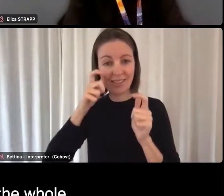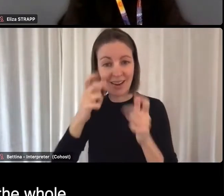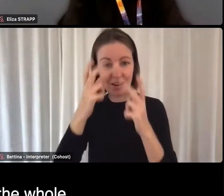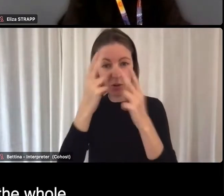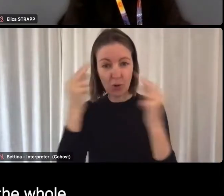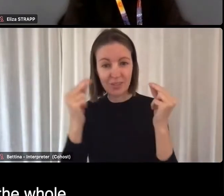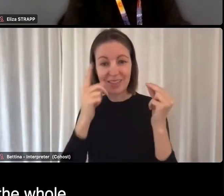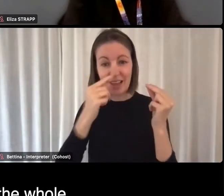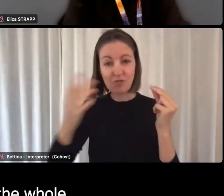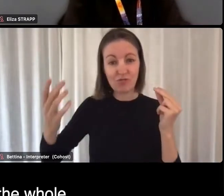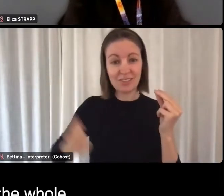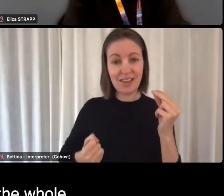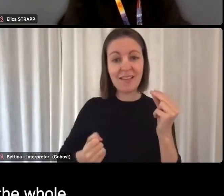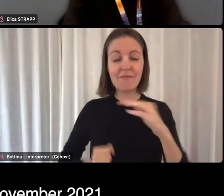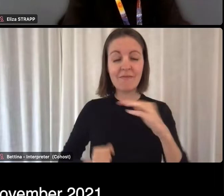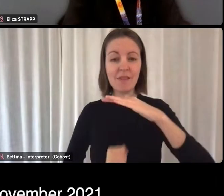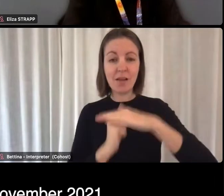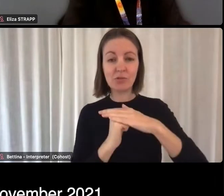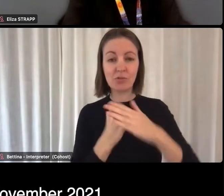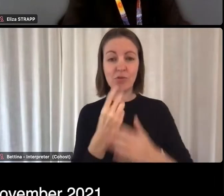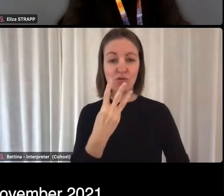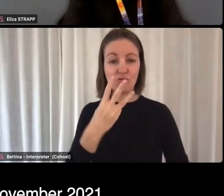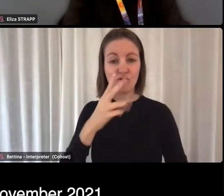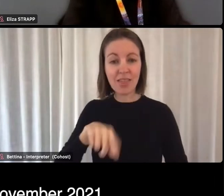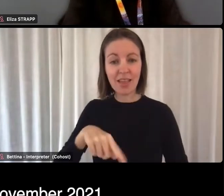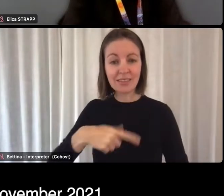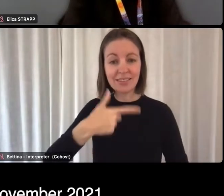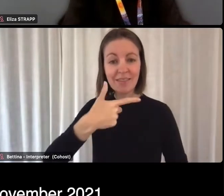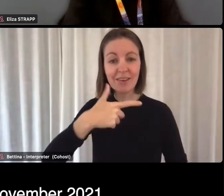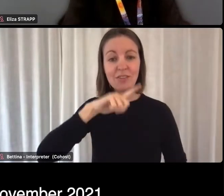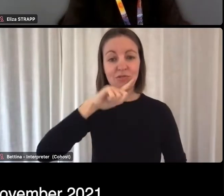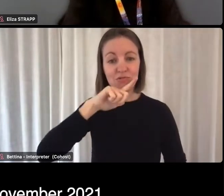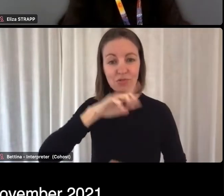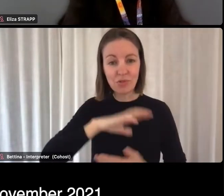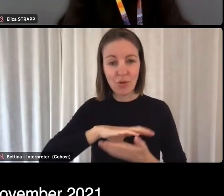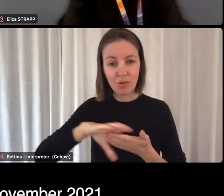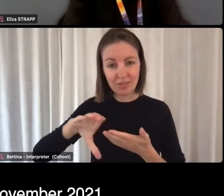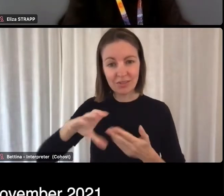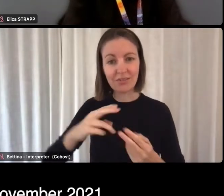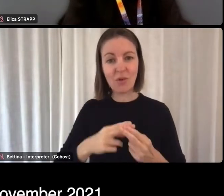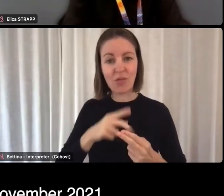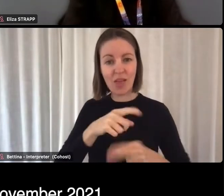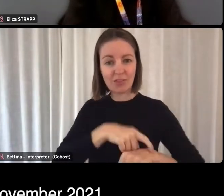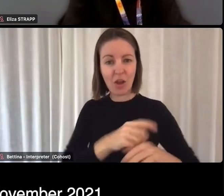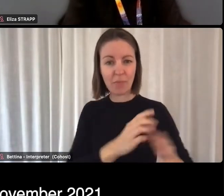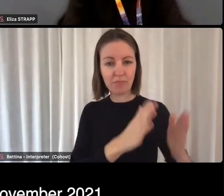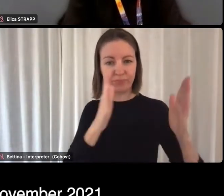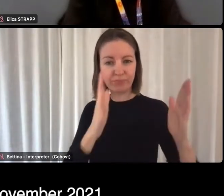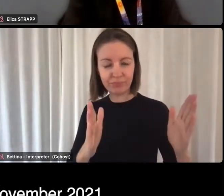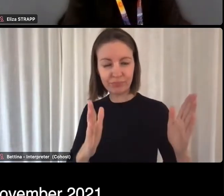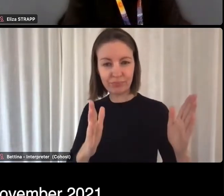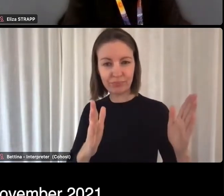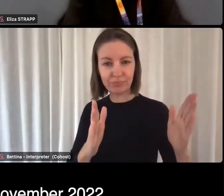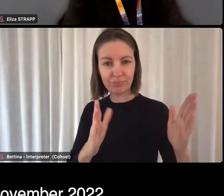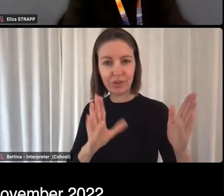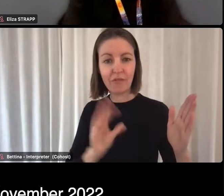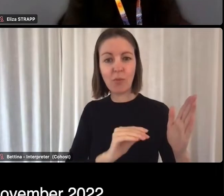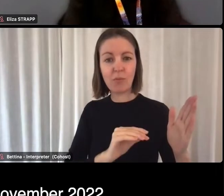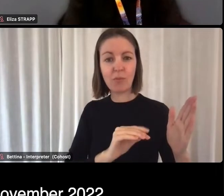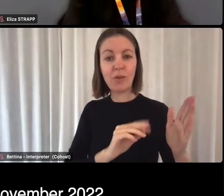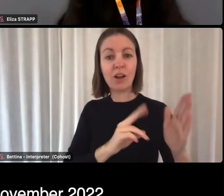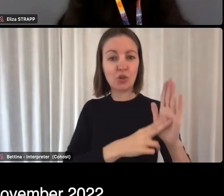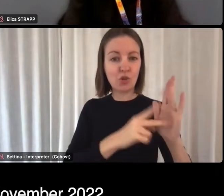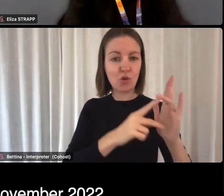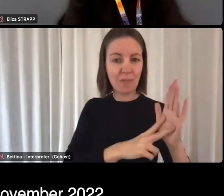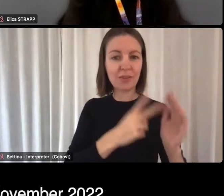,700 if employed for the whole eligibility employment period from 1st of November 2021 to the